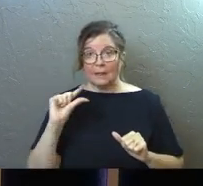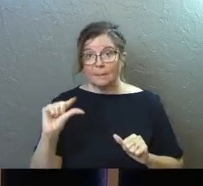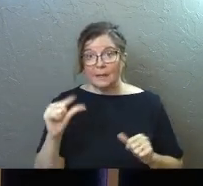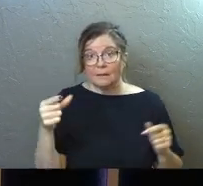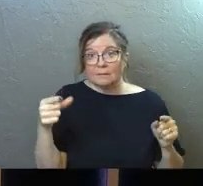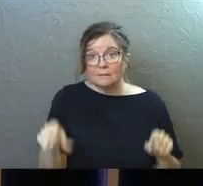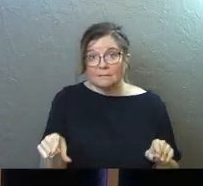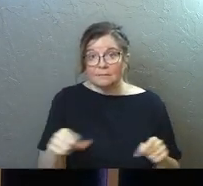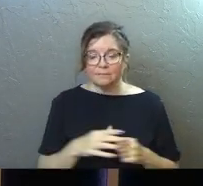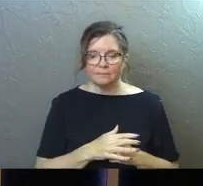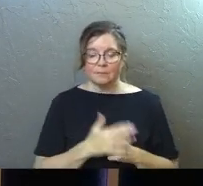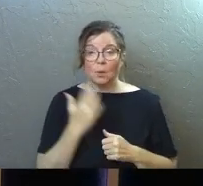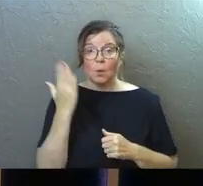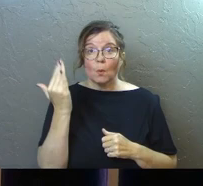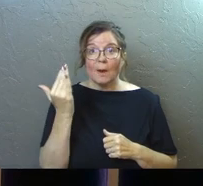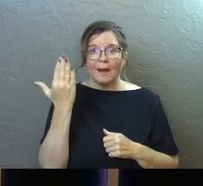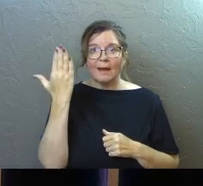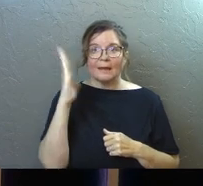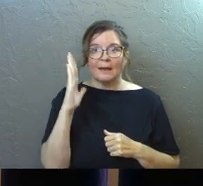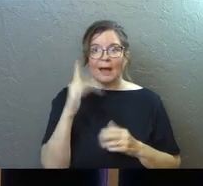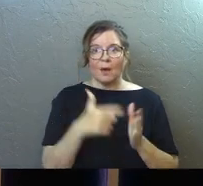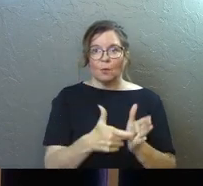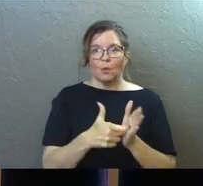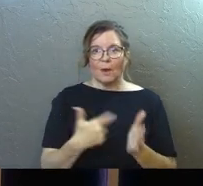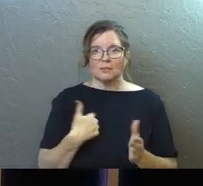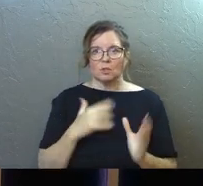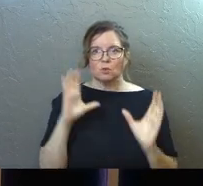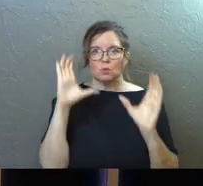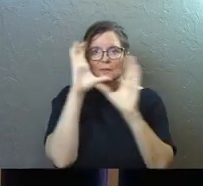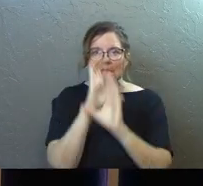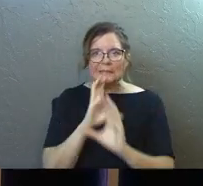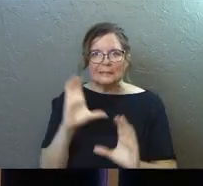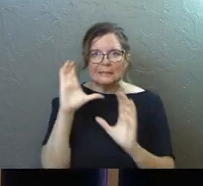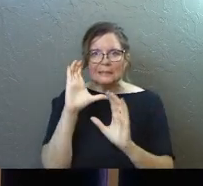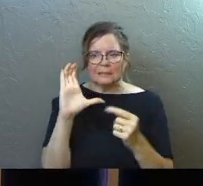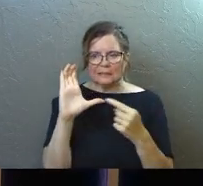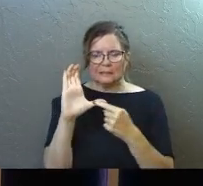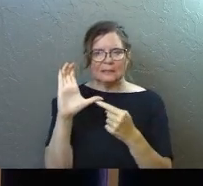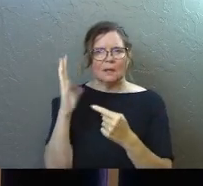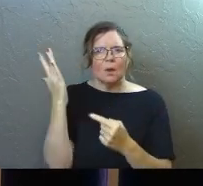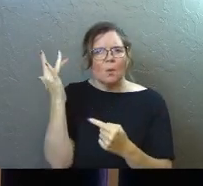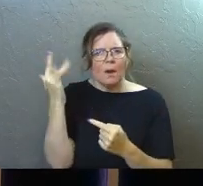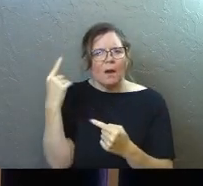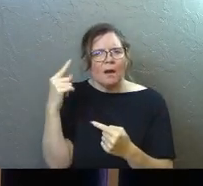There is a seeking that God requires of us. Why is that?